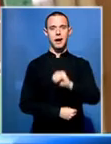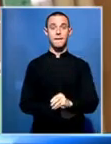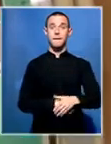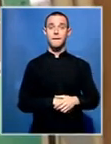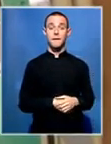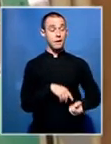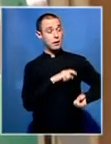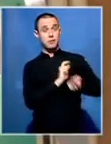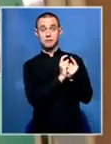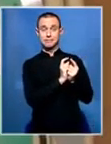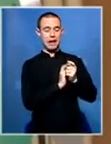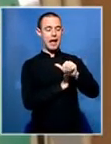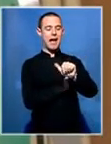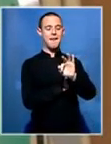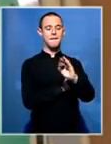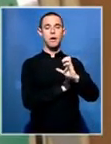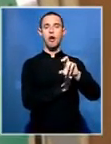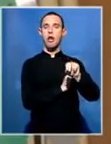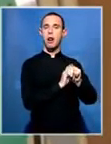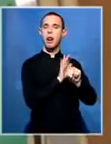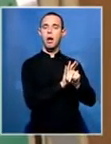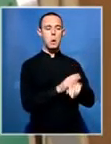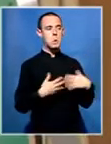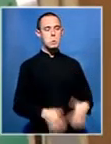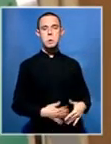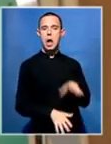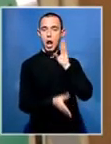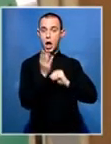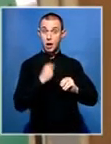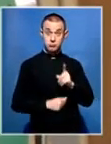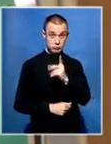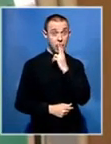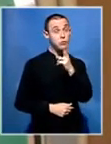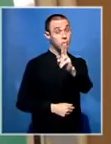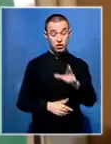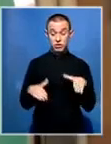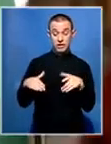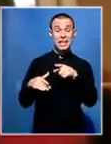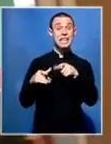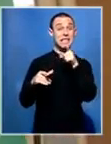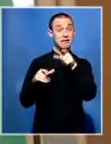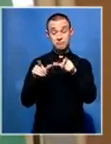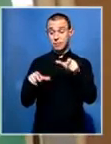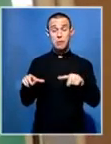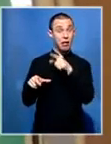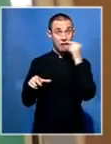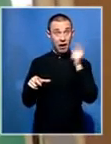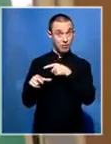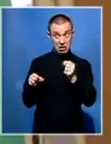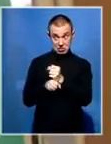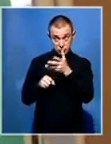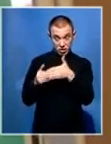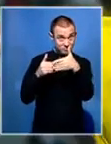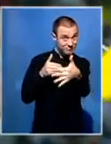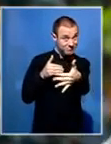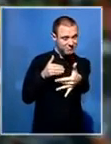And I can guarantee you down the line with this group of players down the line, a lot of positives, a lot of positive results is